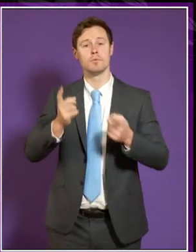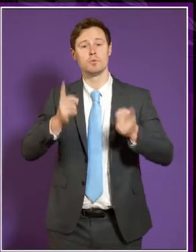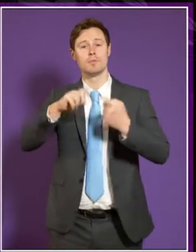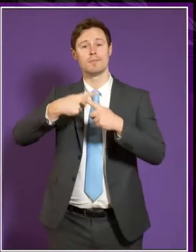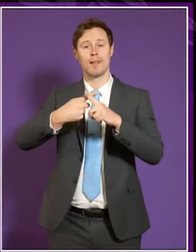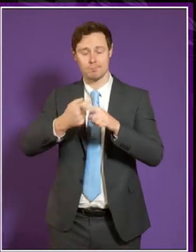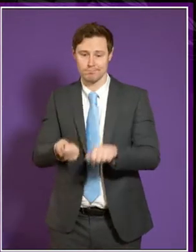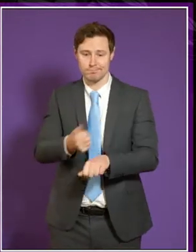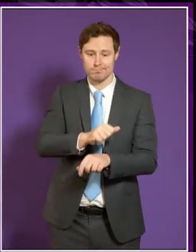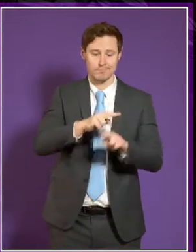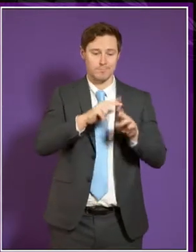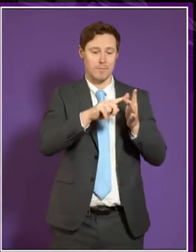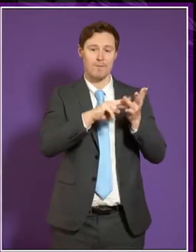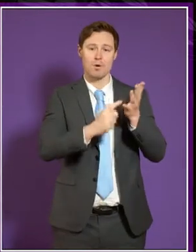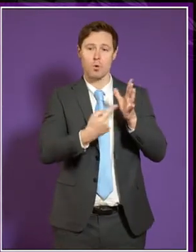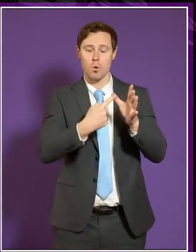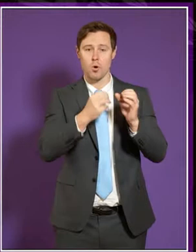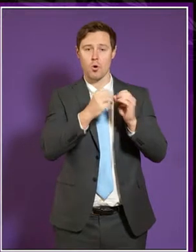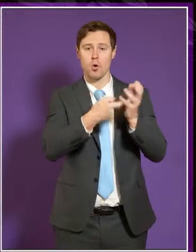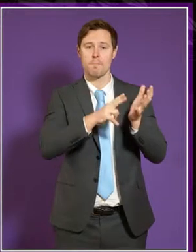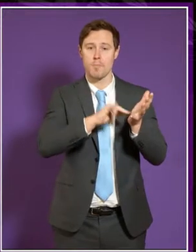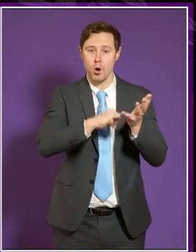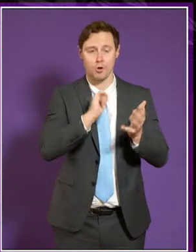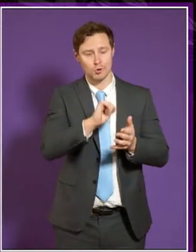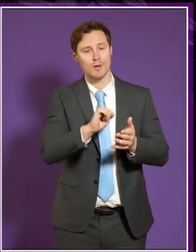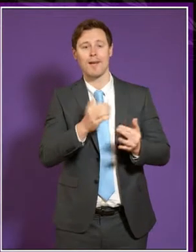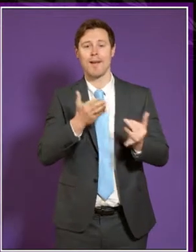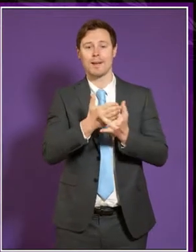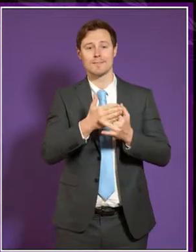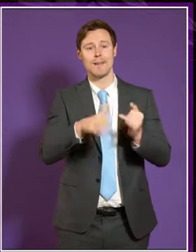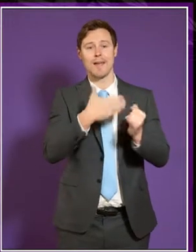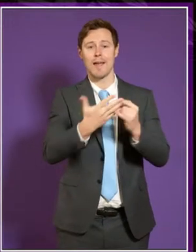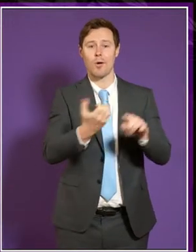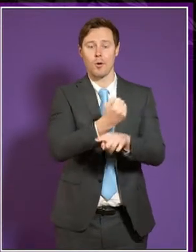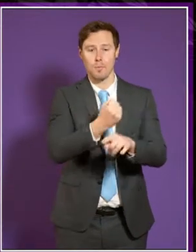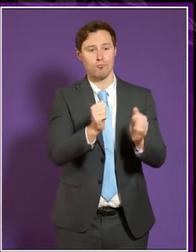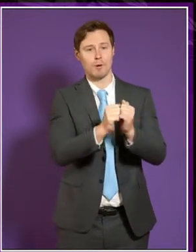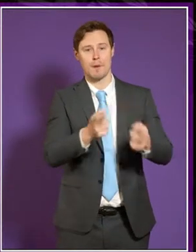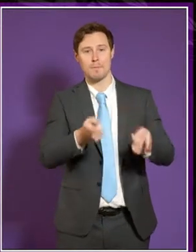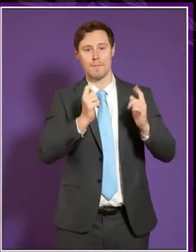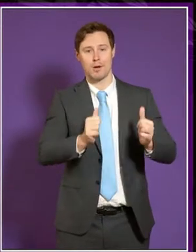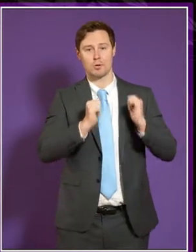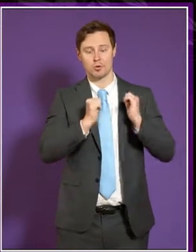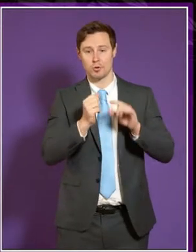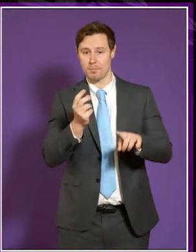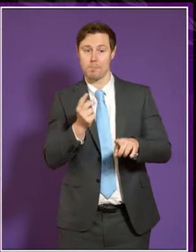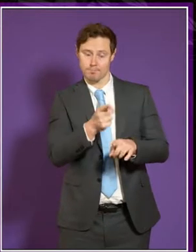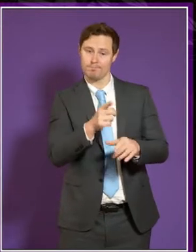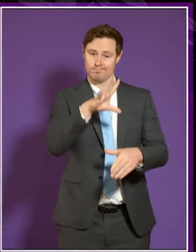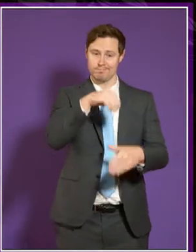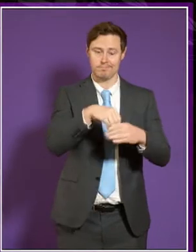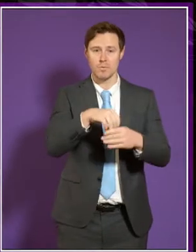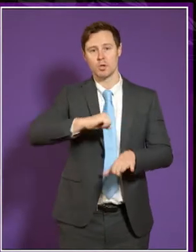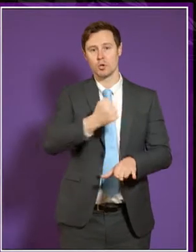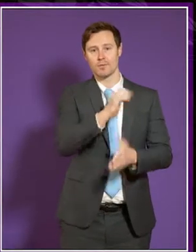who is Assistant Director as Access and Outcome Agreement Manager, both of the Scottish Funding Council. Welcome very much